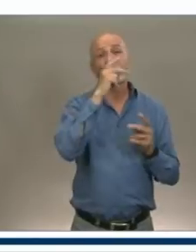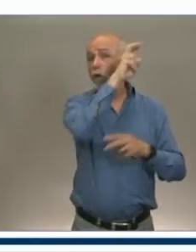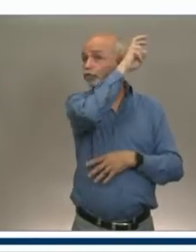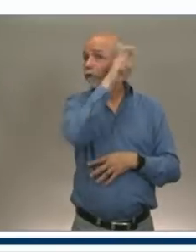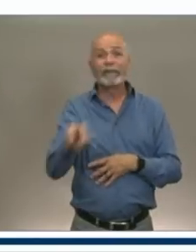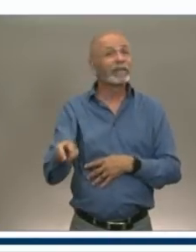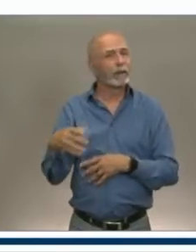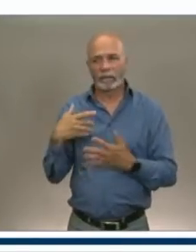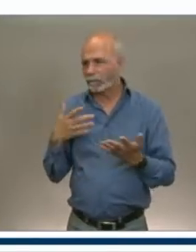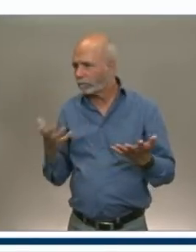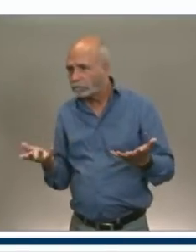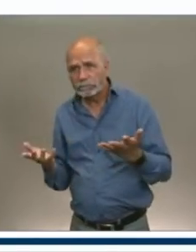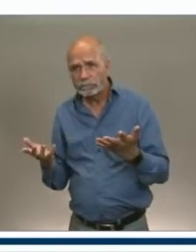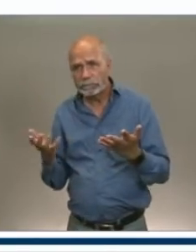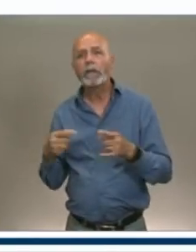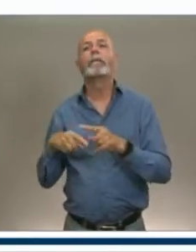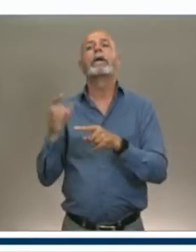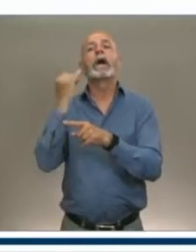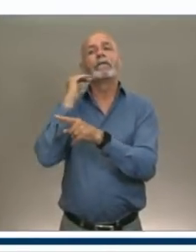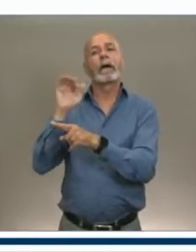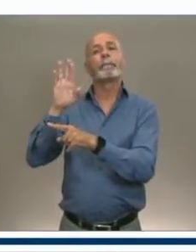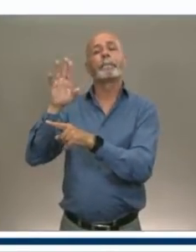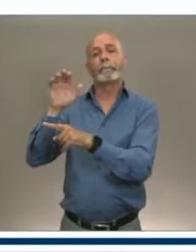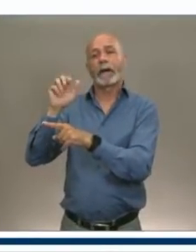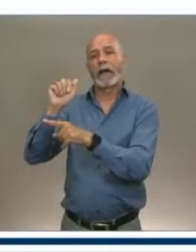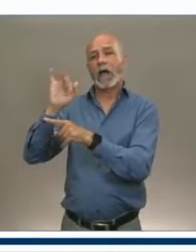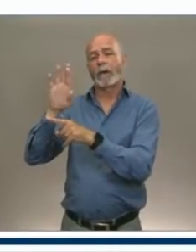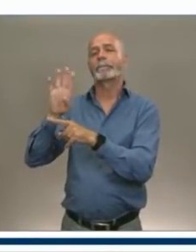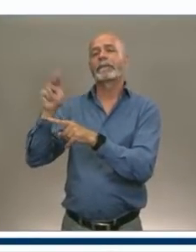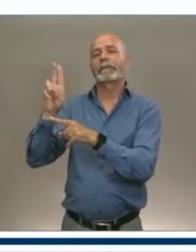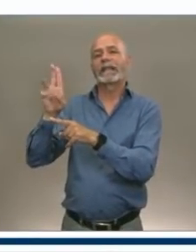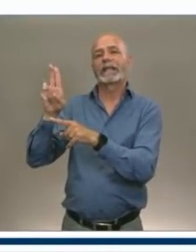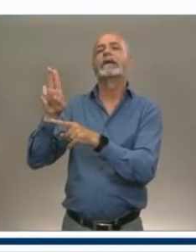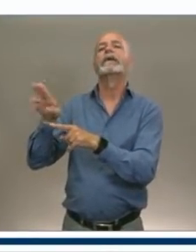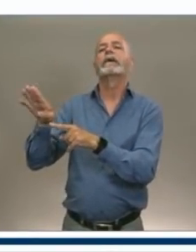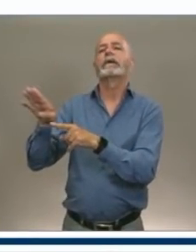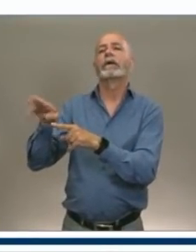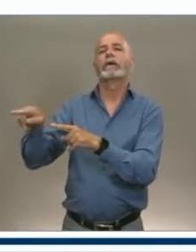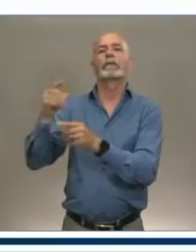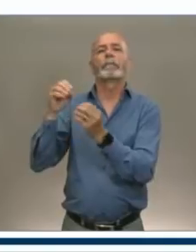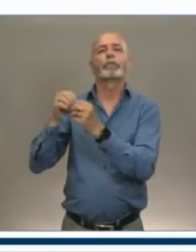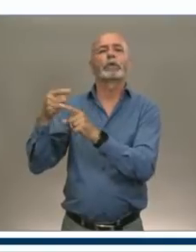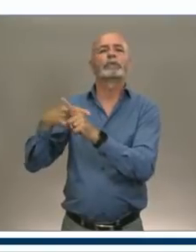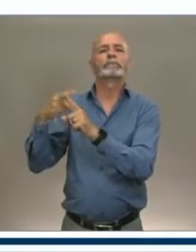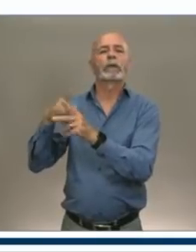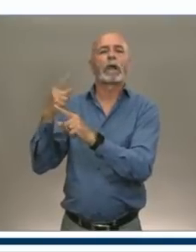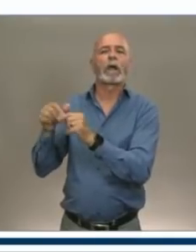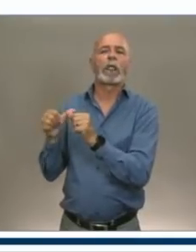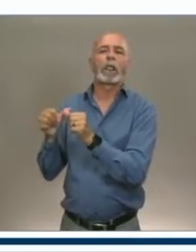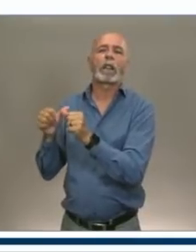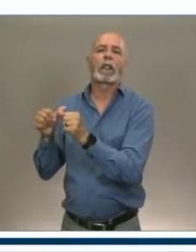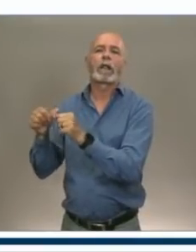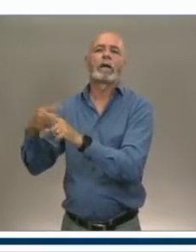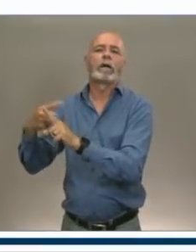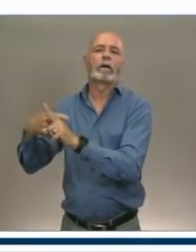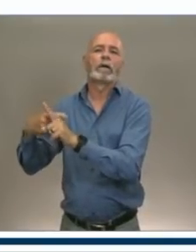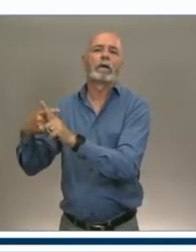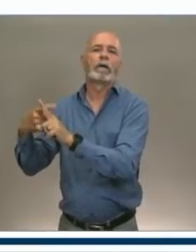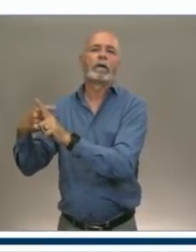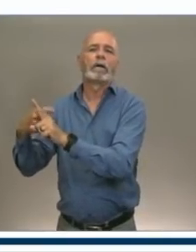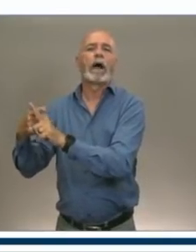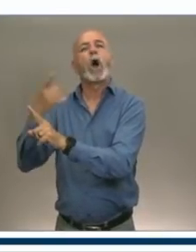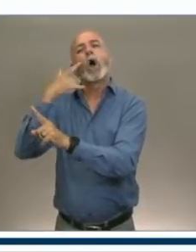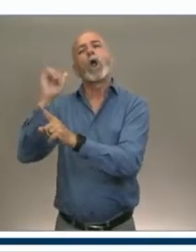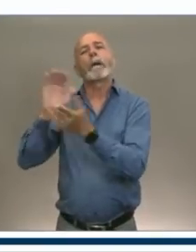rentals turning into longer-term rentals and turning in, turning back into apartments with